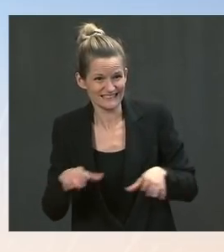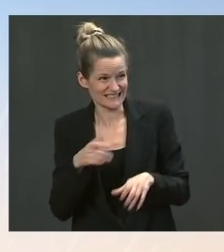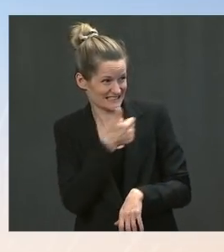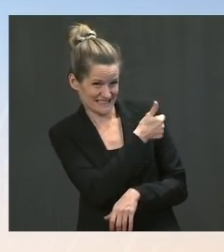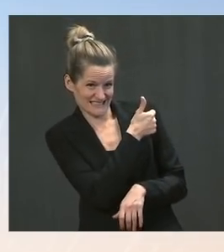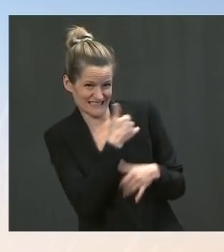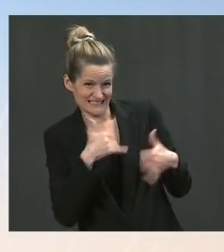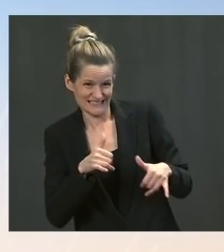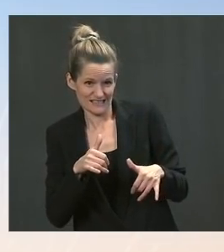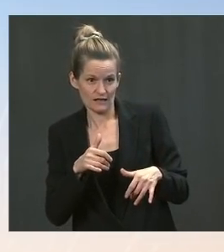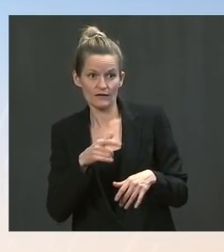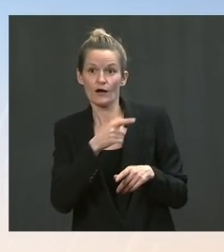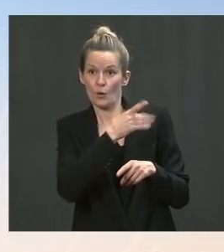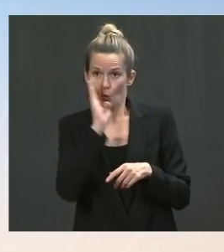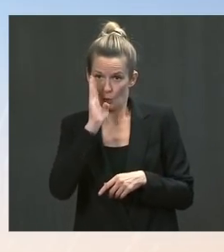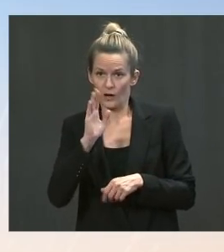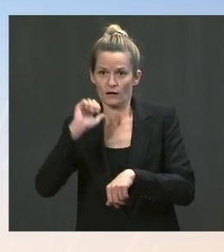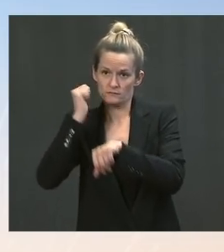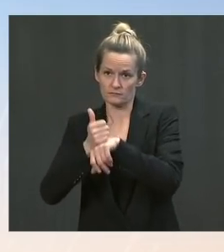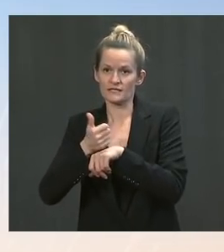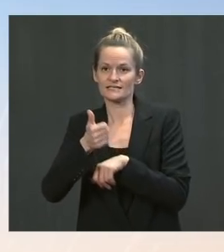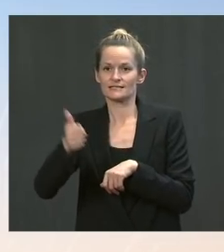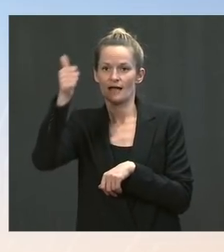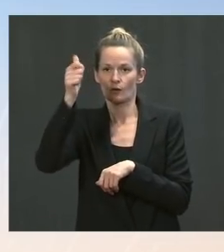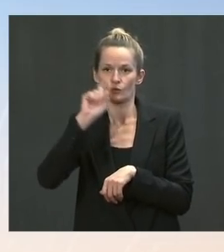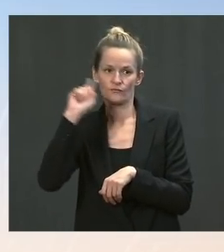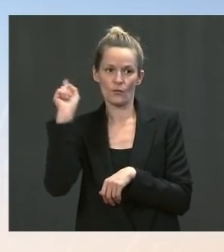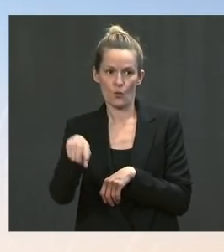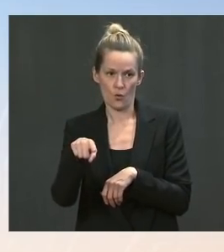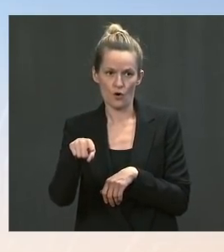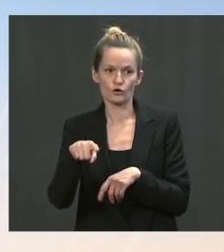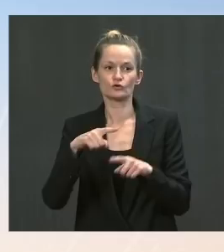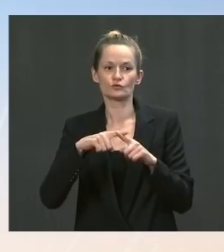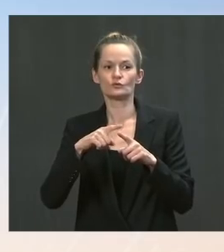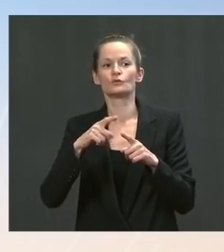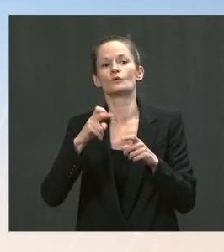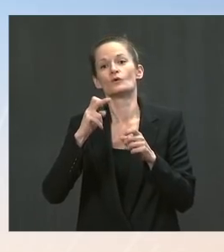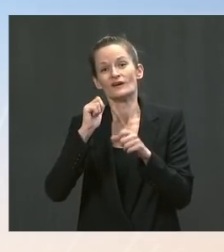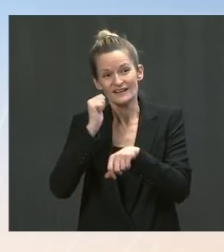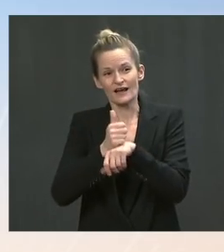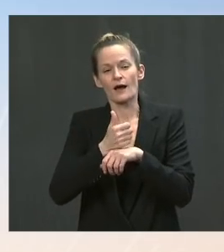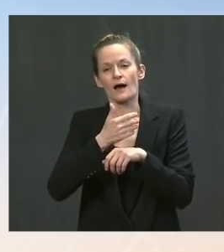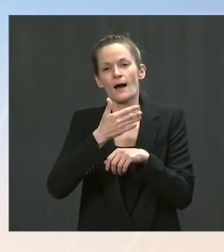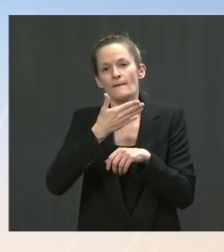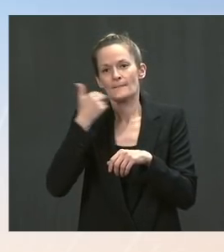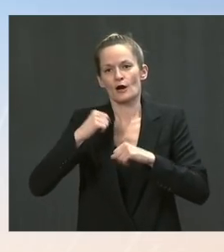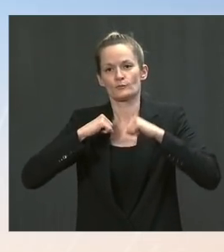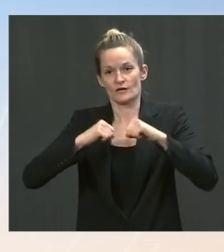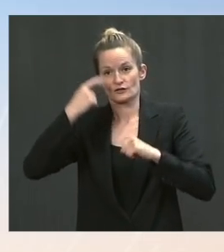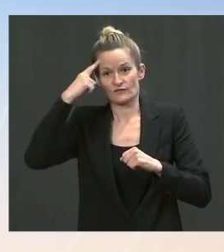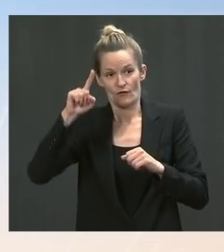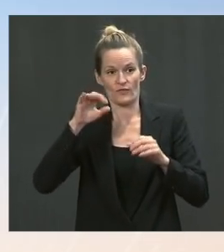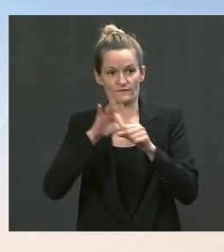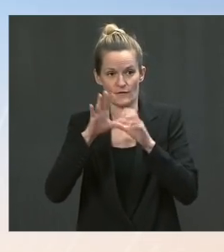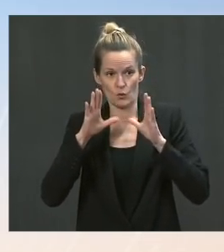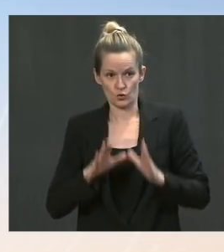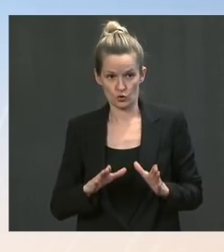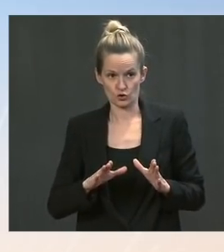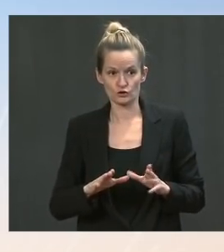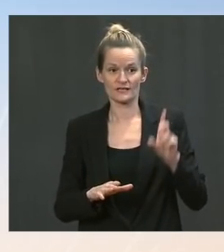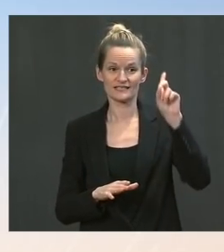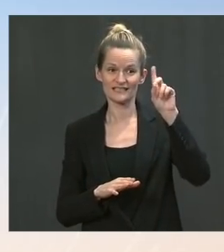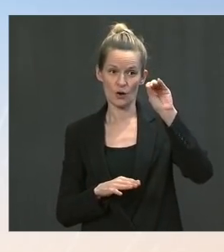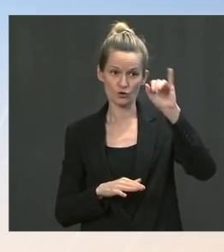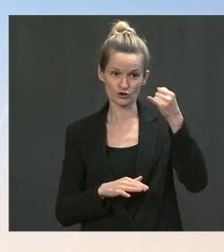first few weeks in office to put in place additional protections. His Department of Justice has redoubled funding and efforts to ensure they're